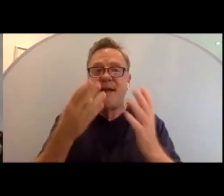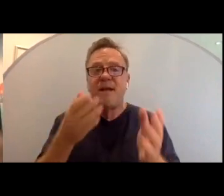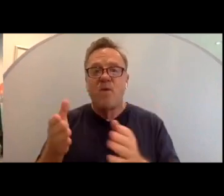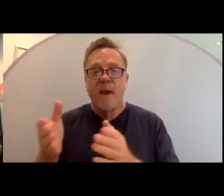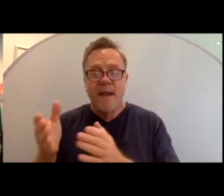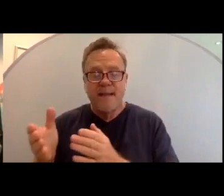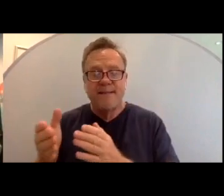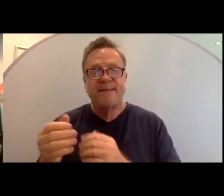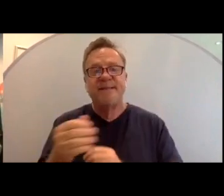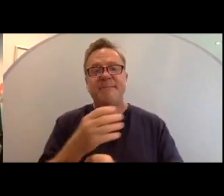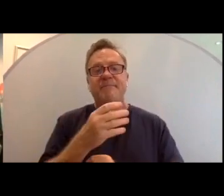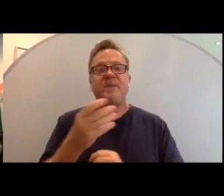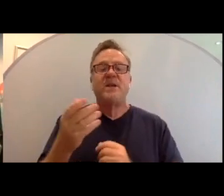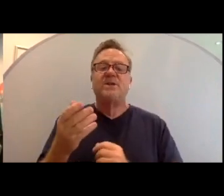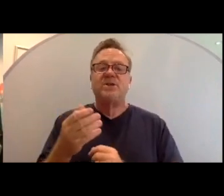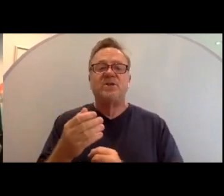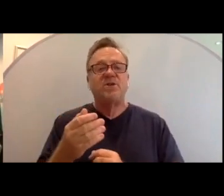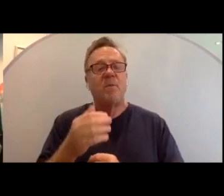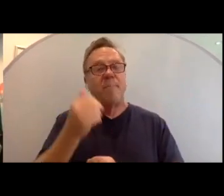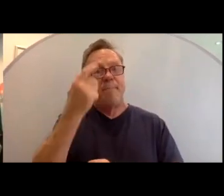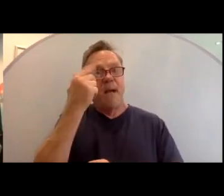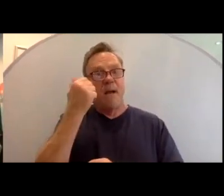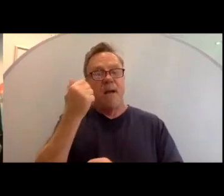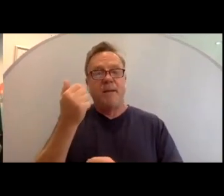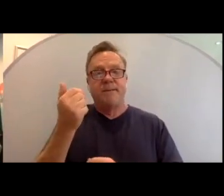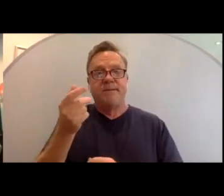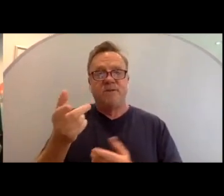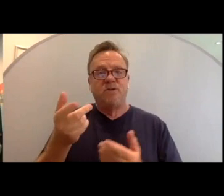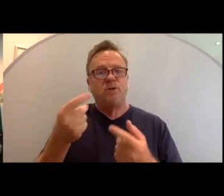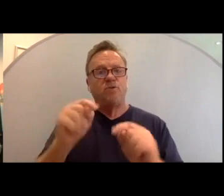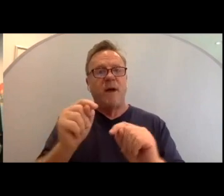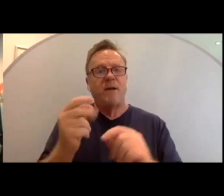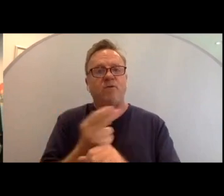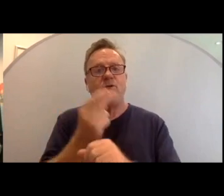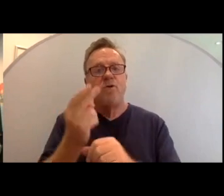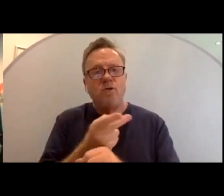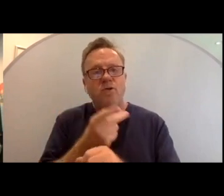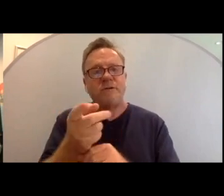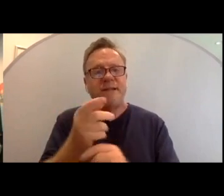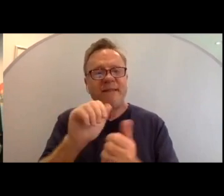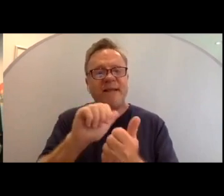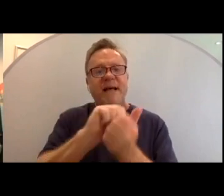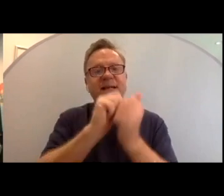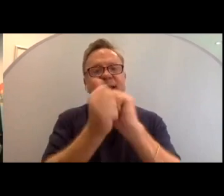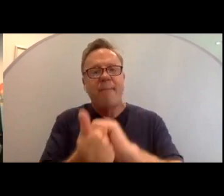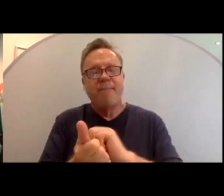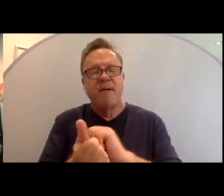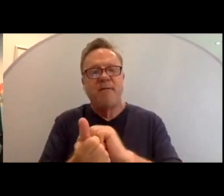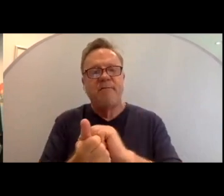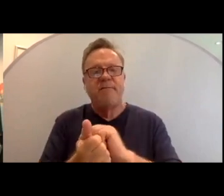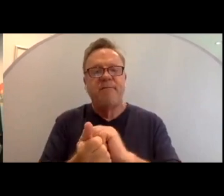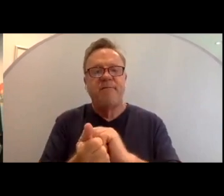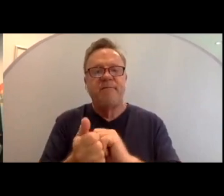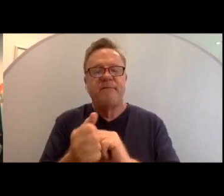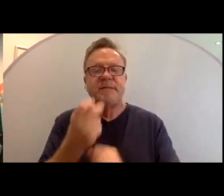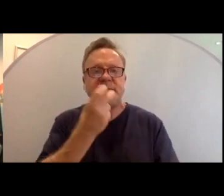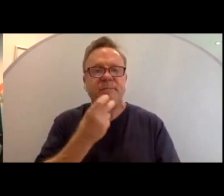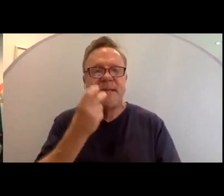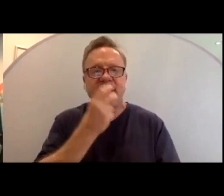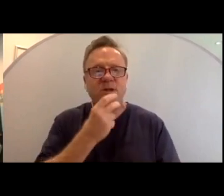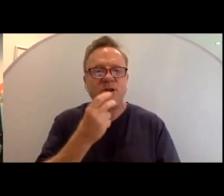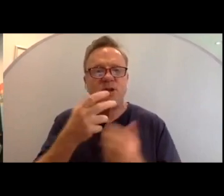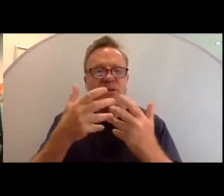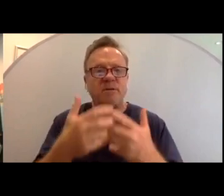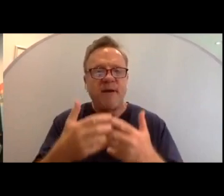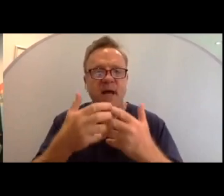so, as such, she is trying to use this adaptive speech device,